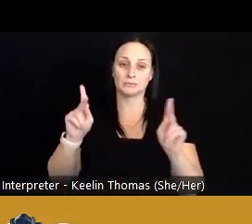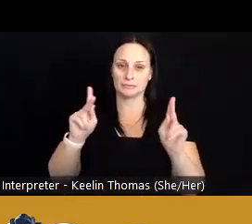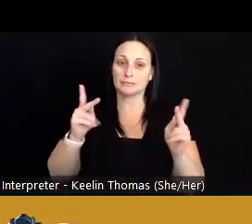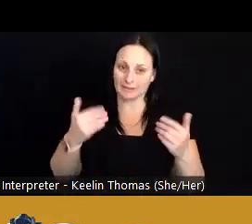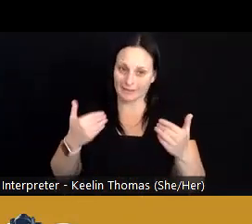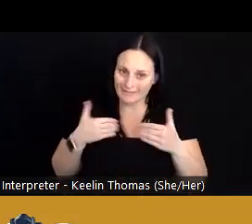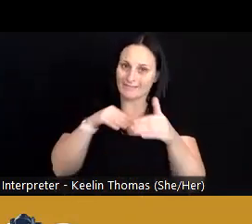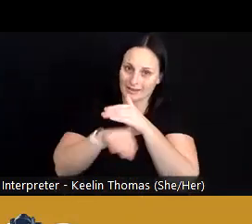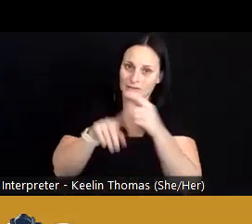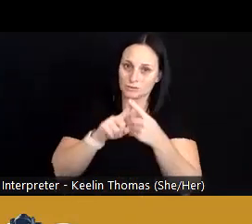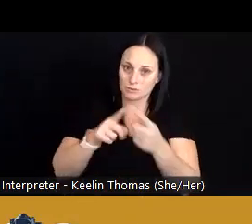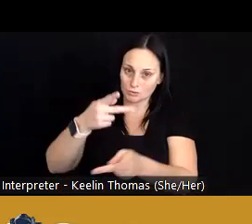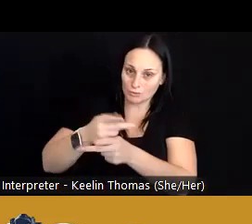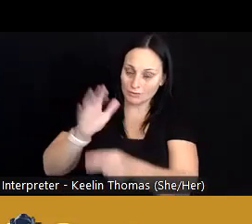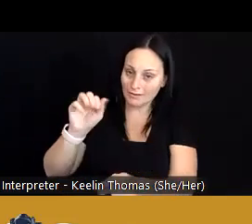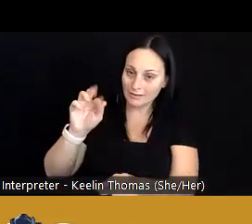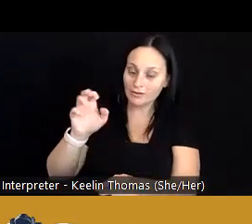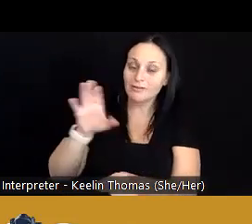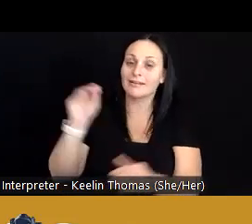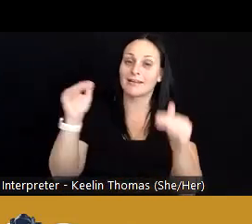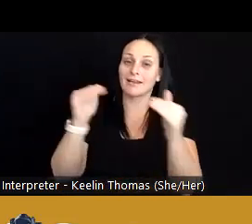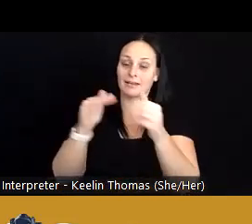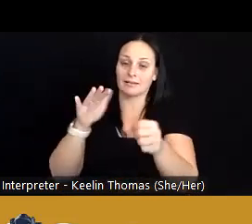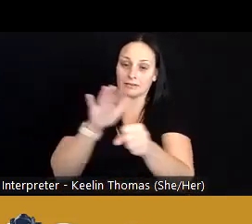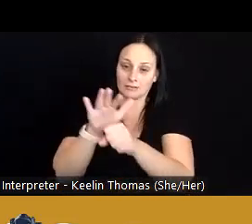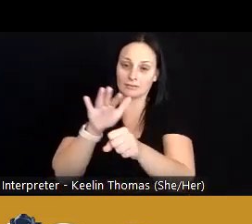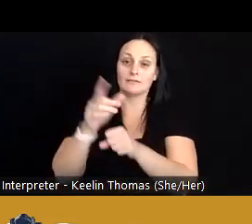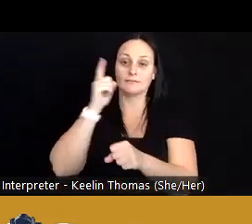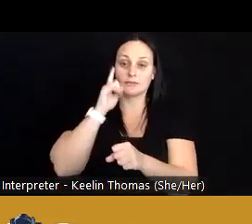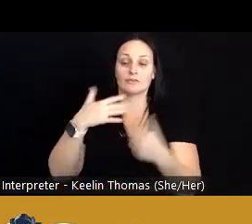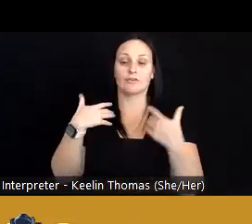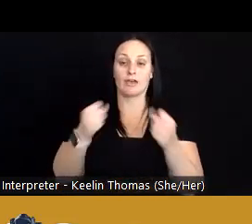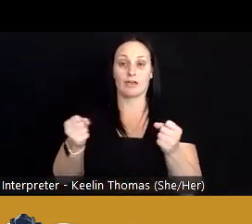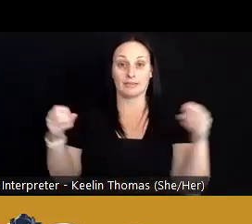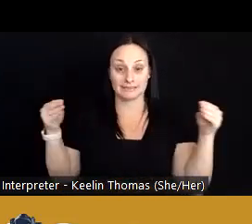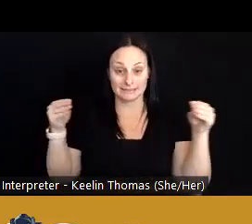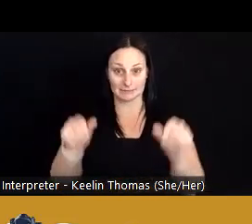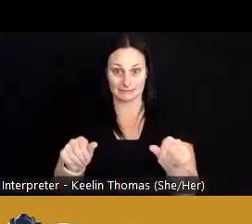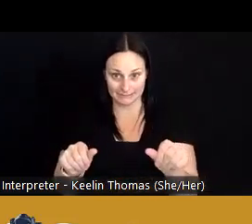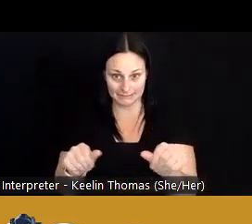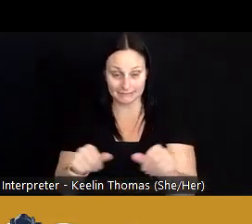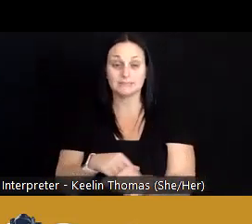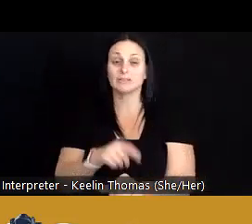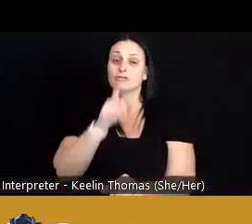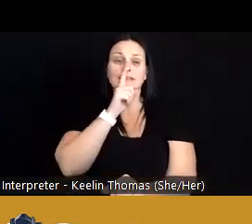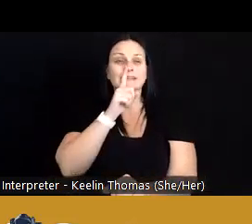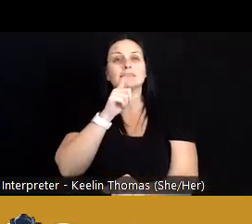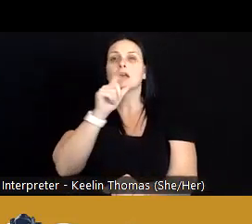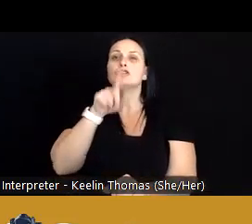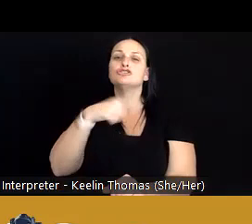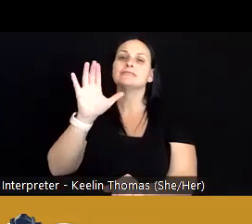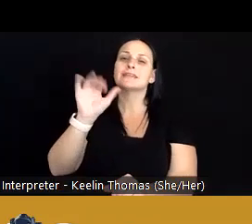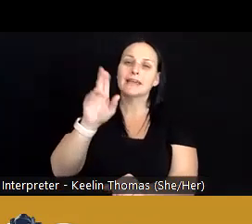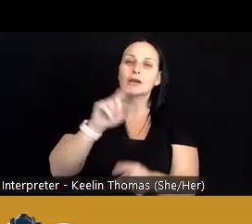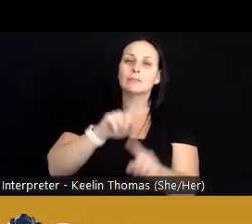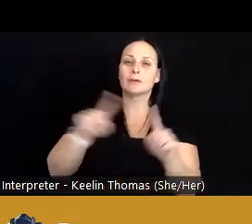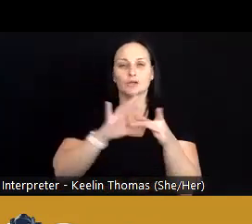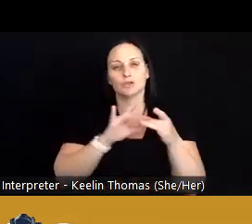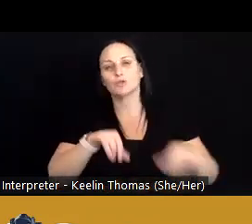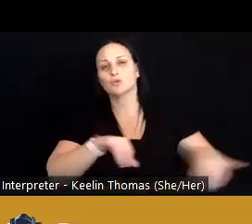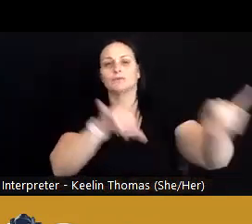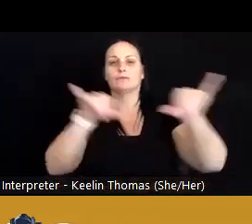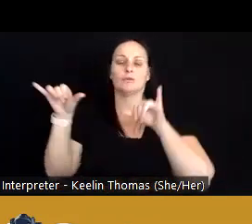access to care and adequate coverage of their health expenses. We think about not just care, but uniform quality